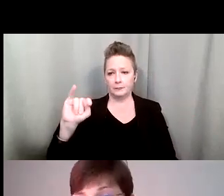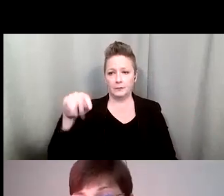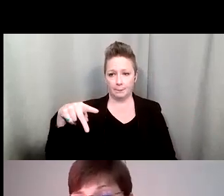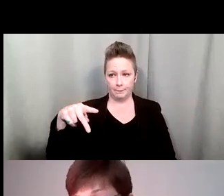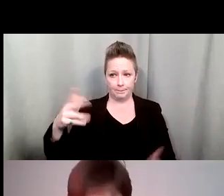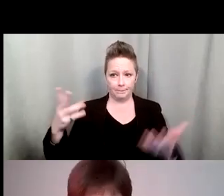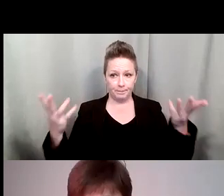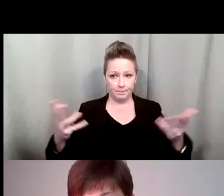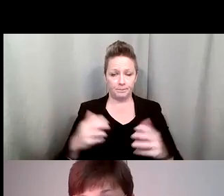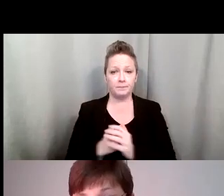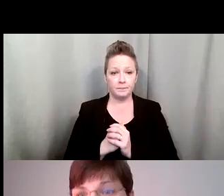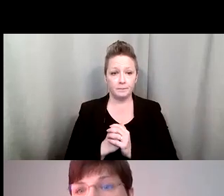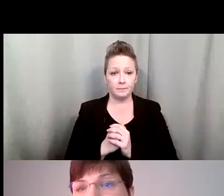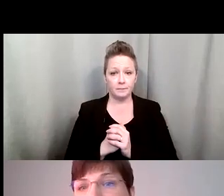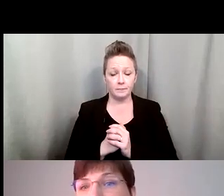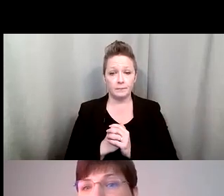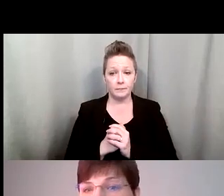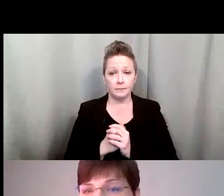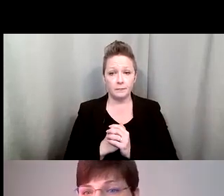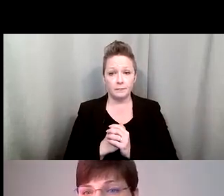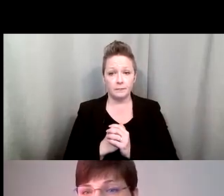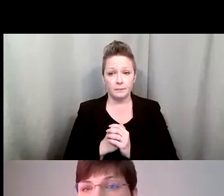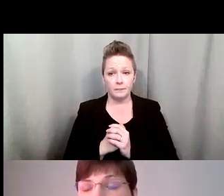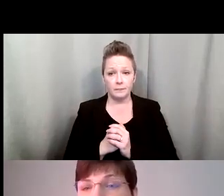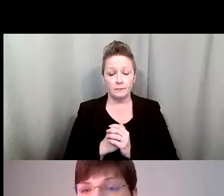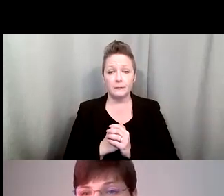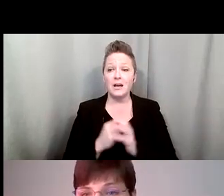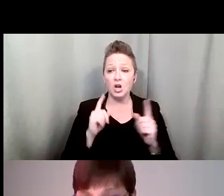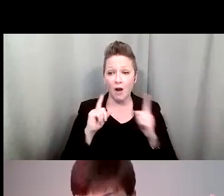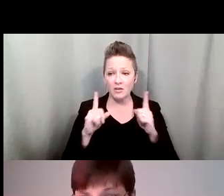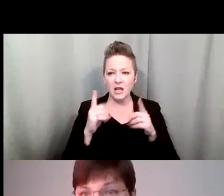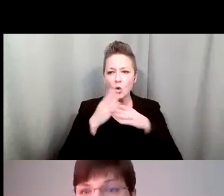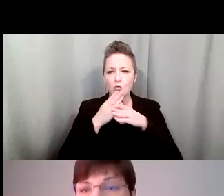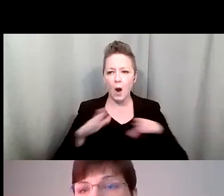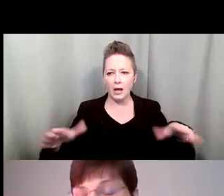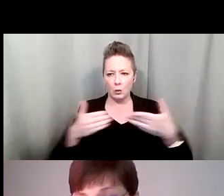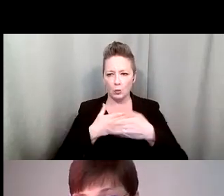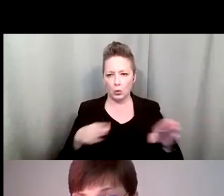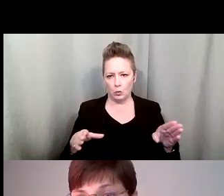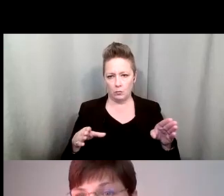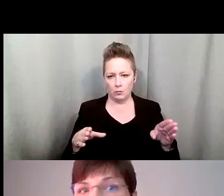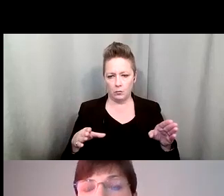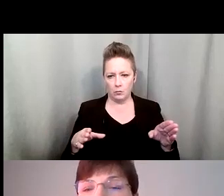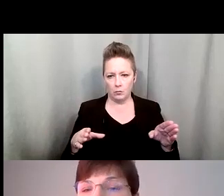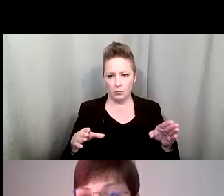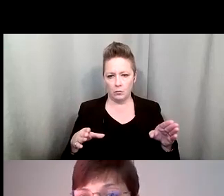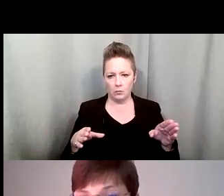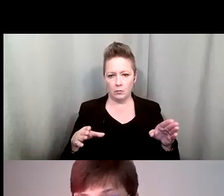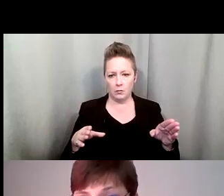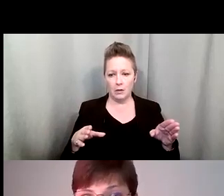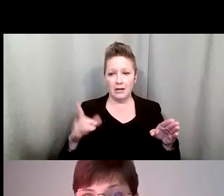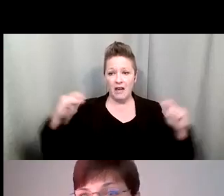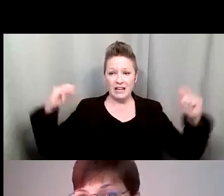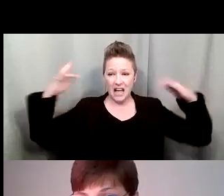first of all, most importantly, you want to have a conversation on the phone in a quiet environment. Noisy environment makes it very